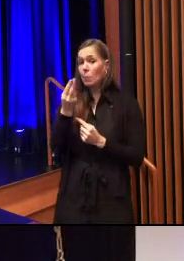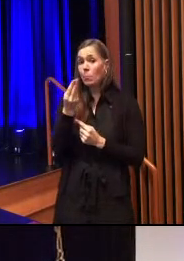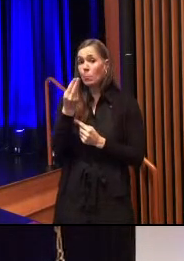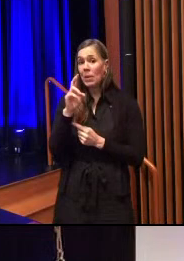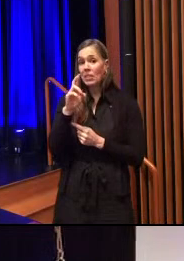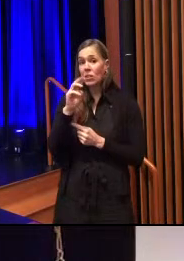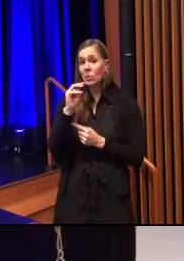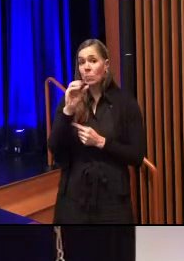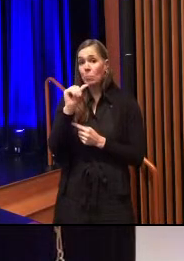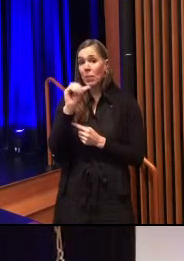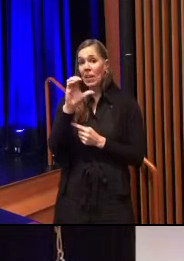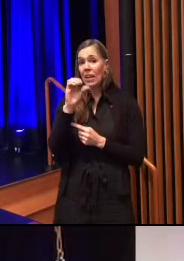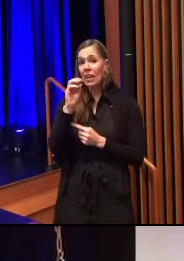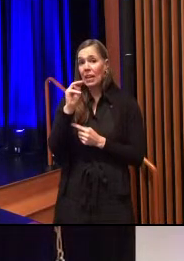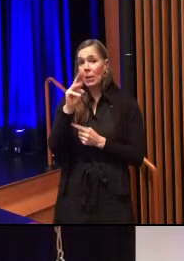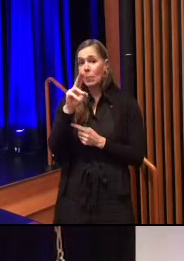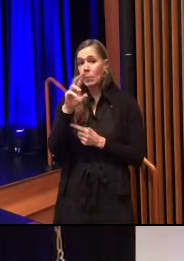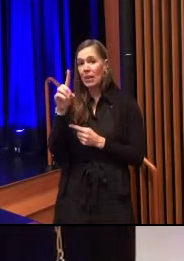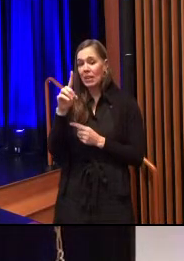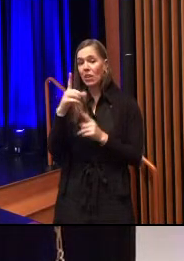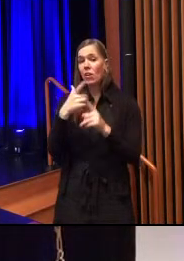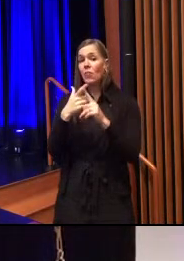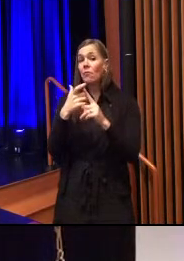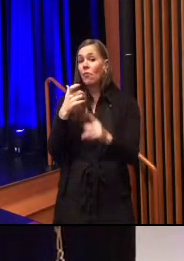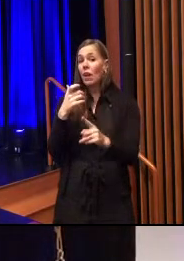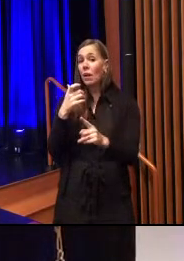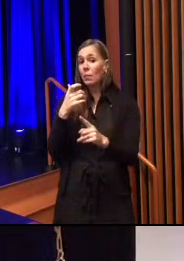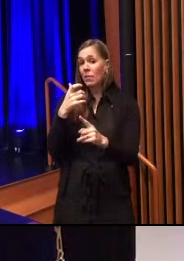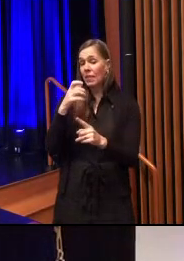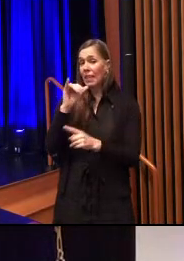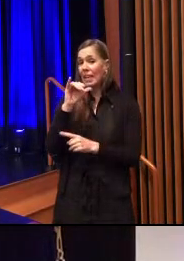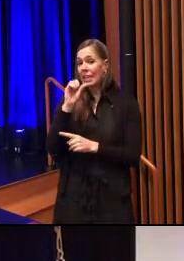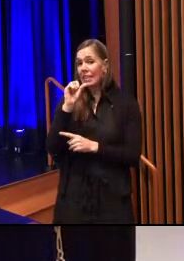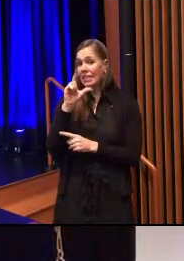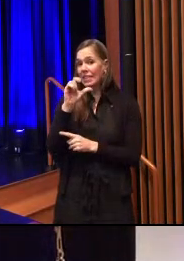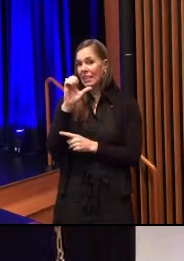the Islamic Community Center of Lancaster to call us together this evening.